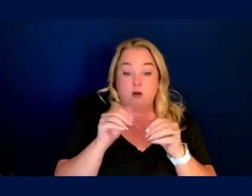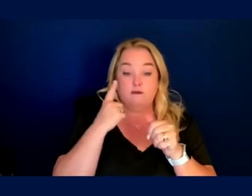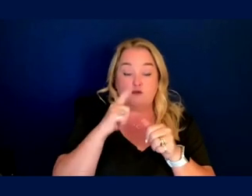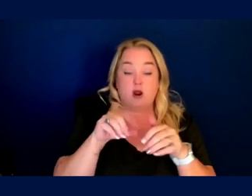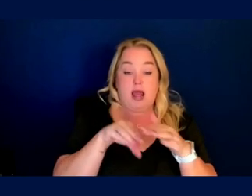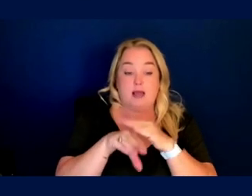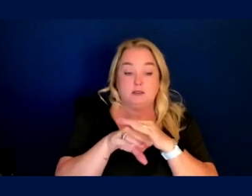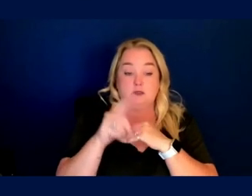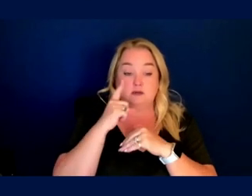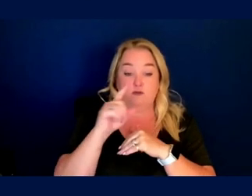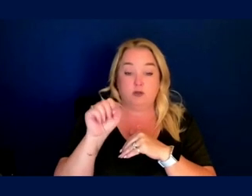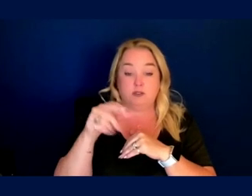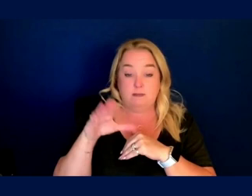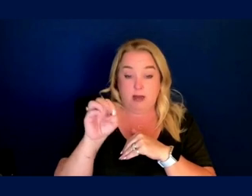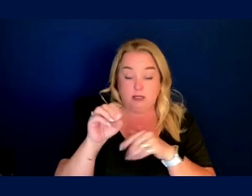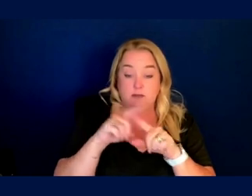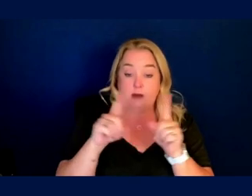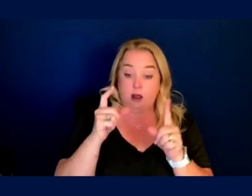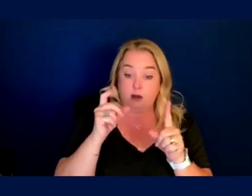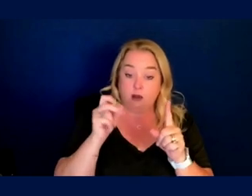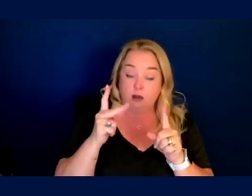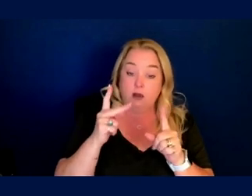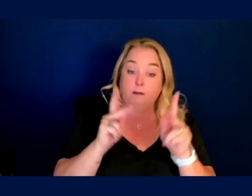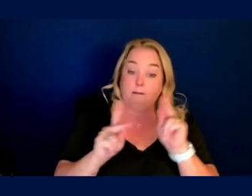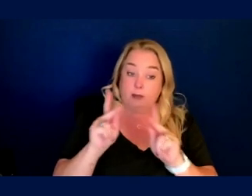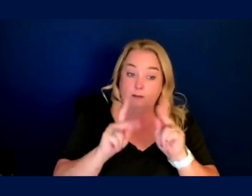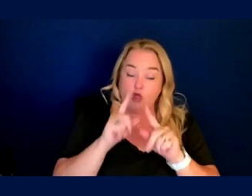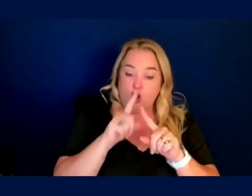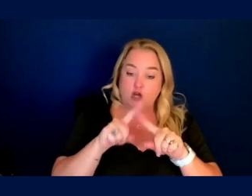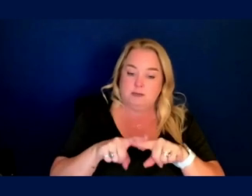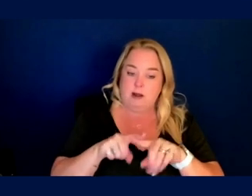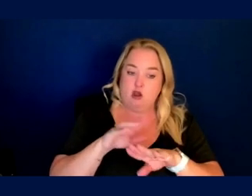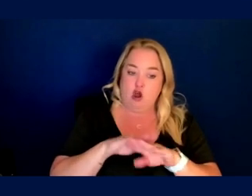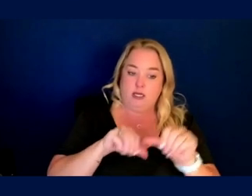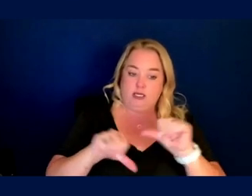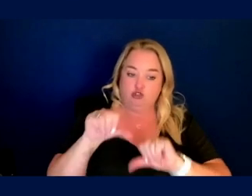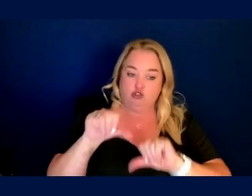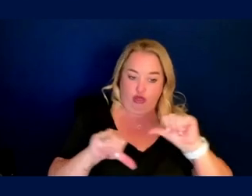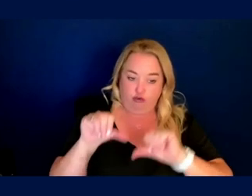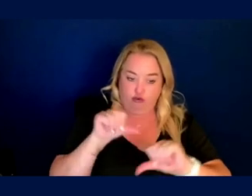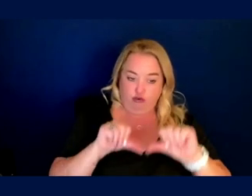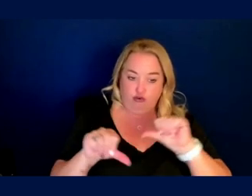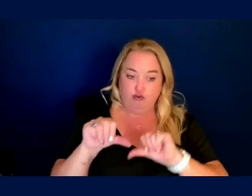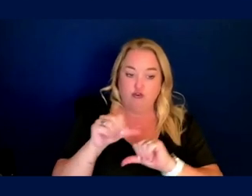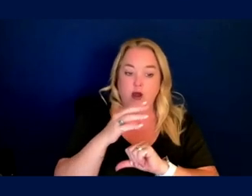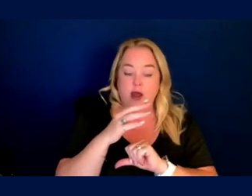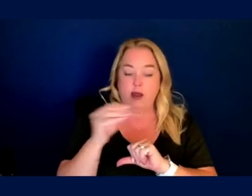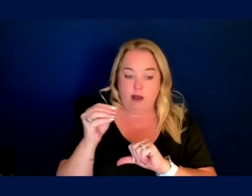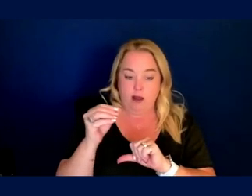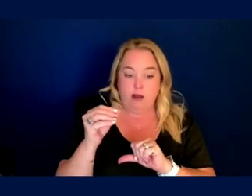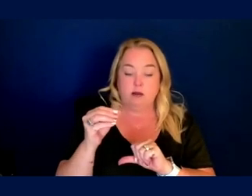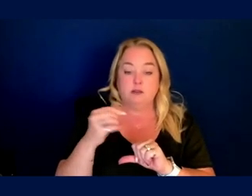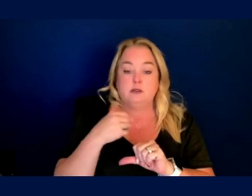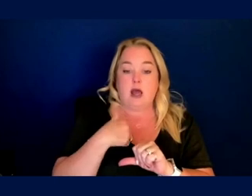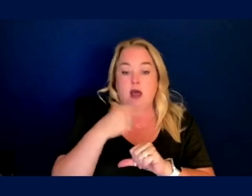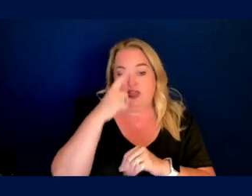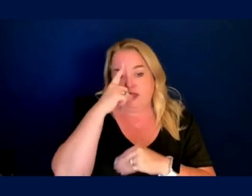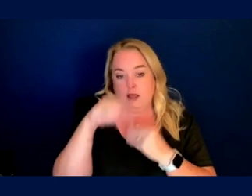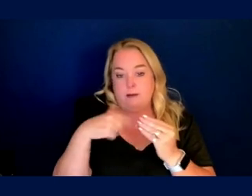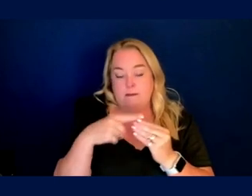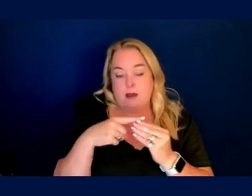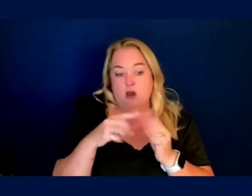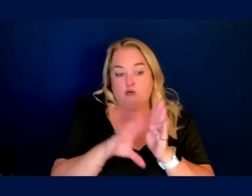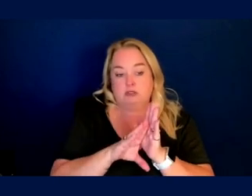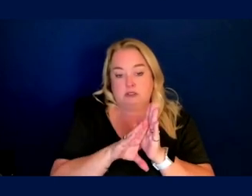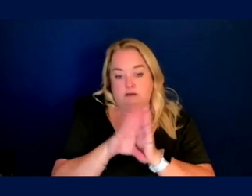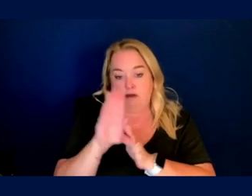to space. Crews are relatively dependent on each other for these scenarios. So thinking about developing modular